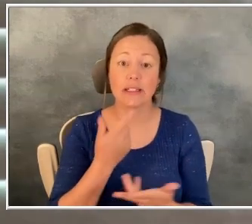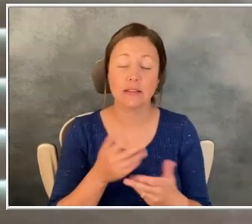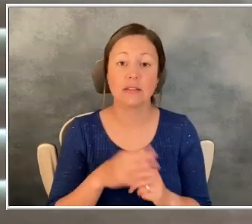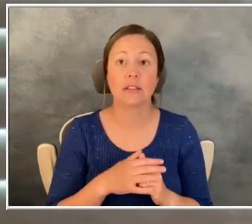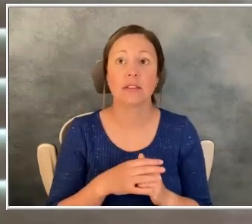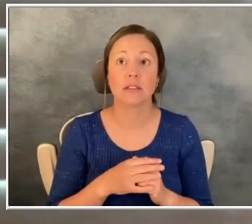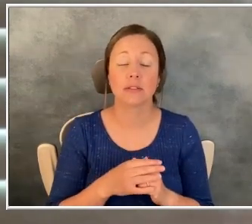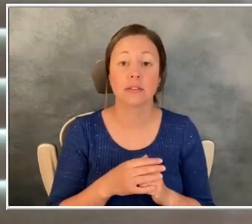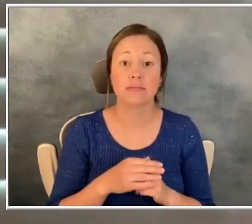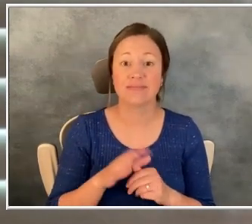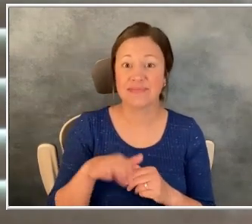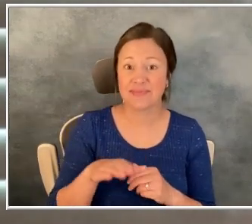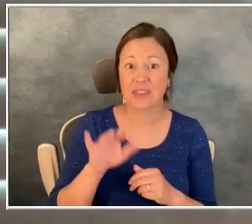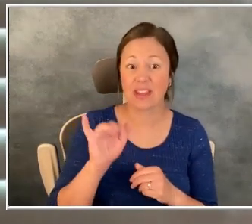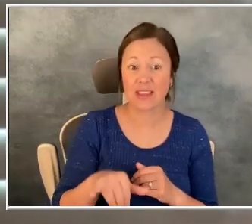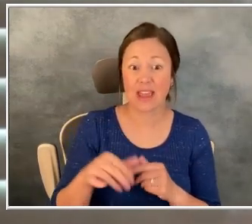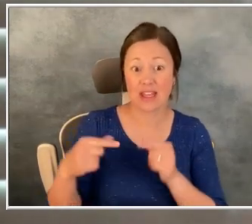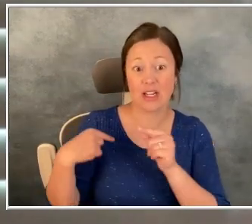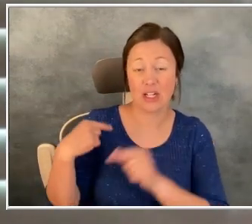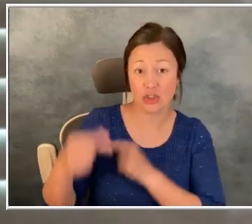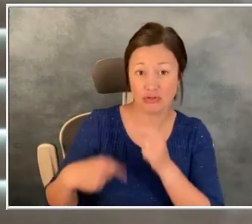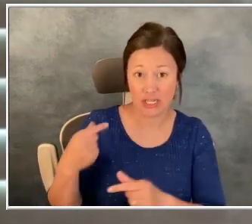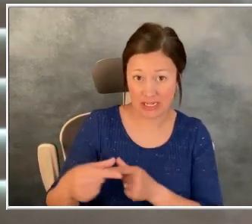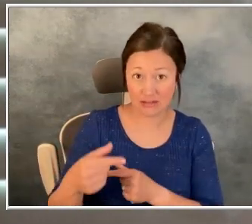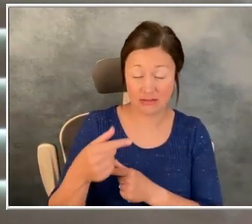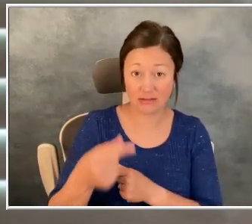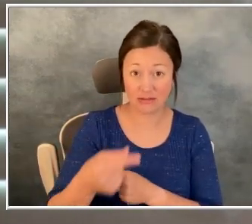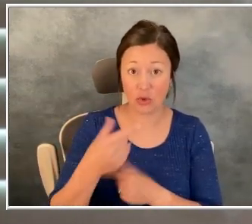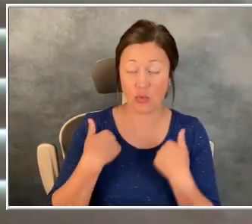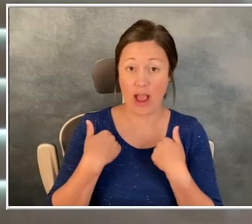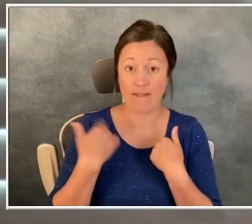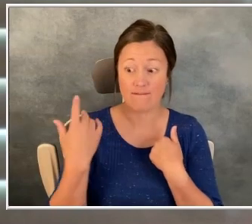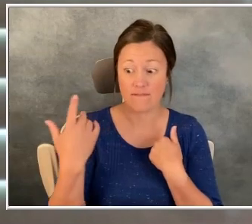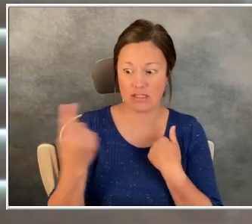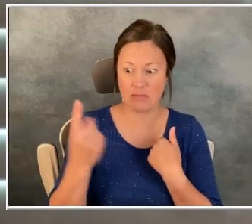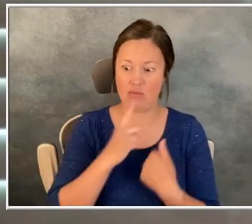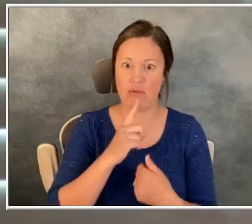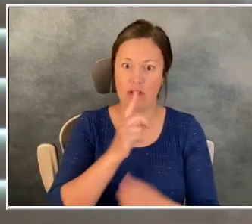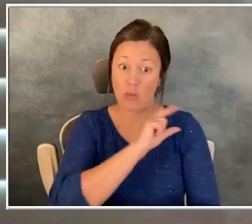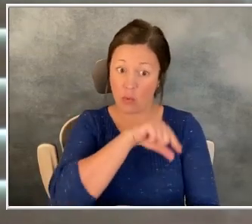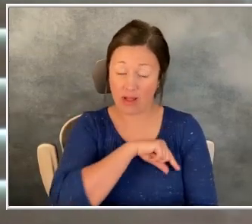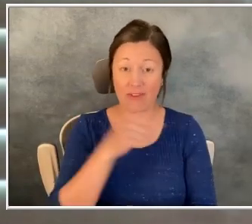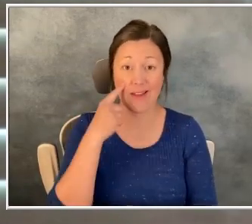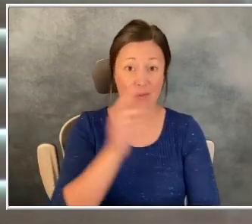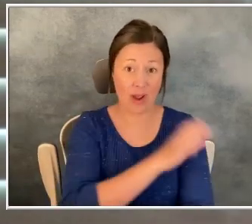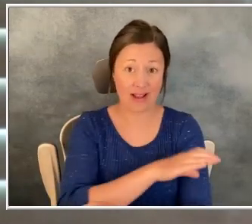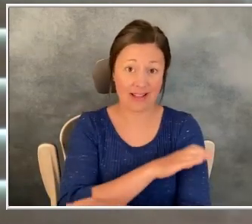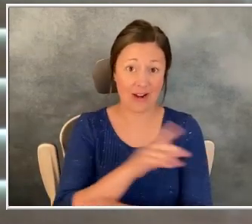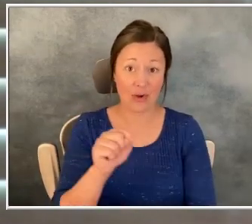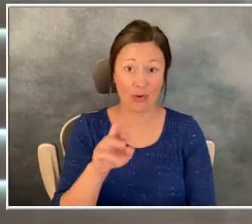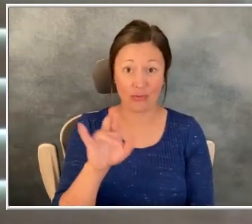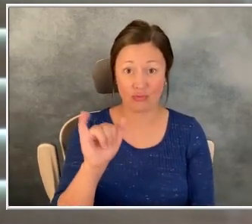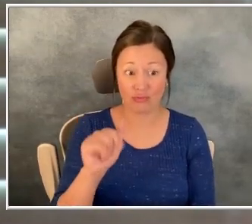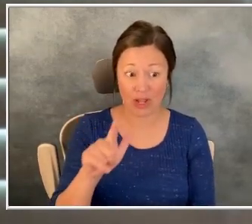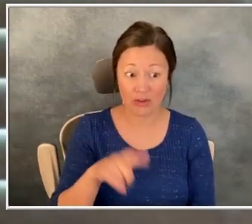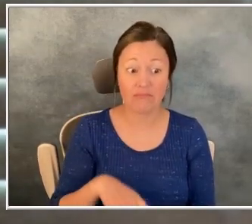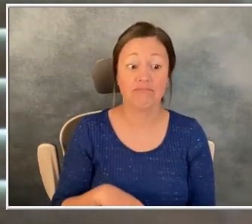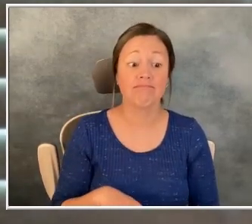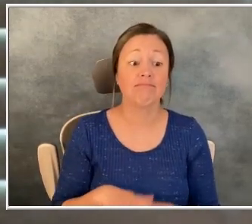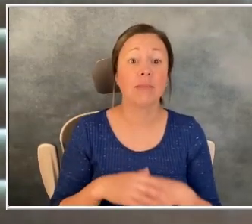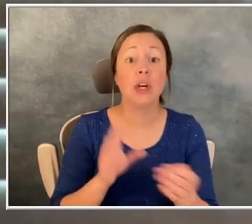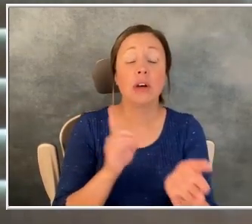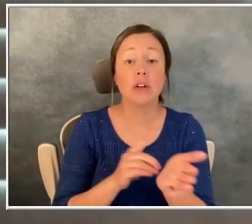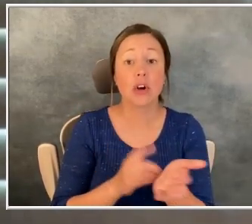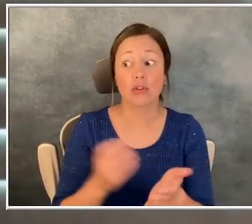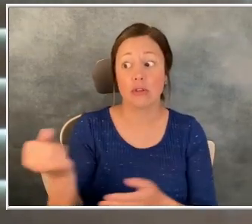mutation you have in your gene, you actually qualify for a clinical trial. And so, um, you know, he, he asked me,